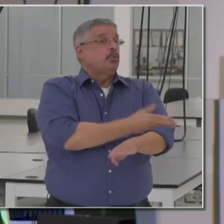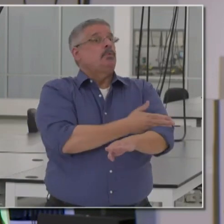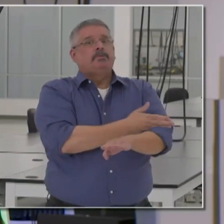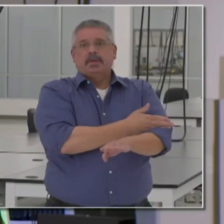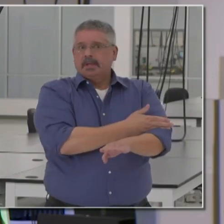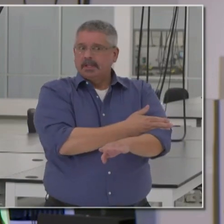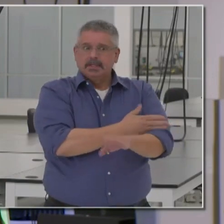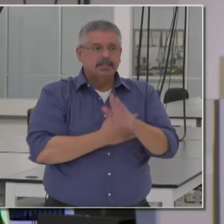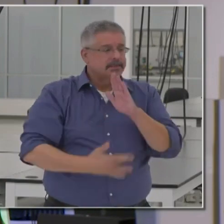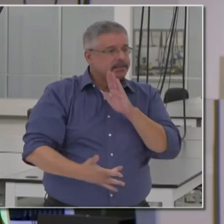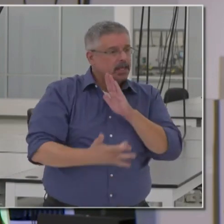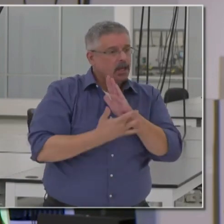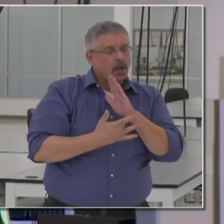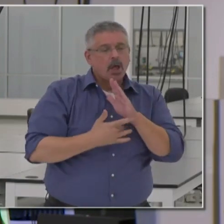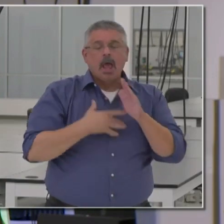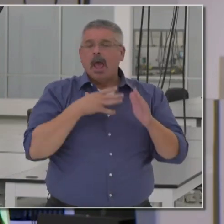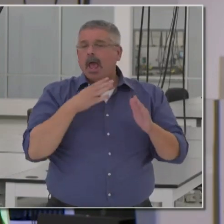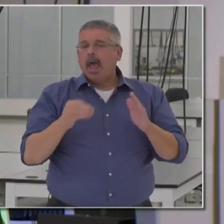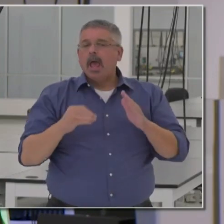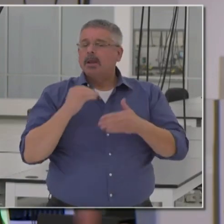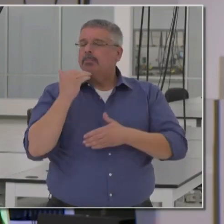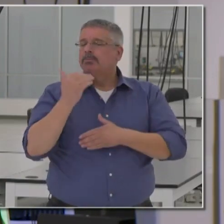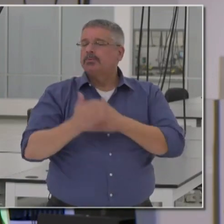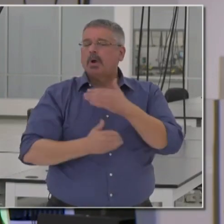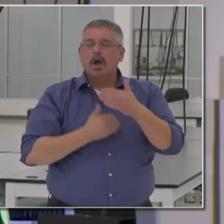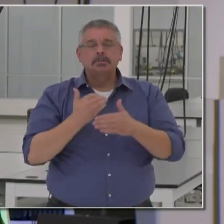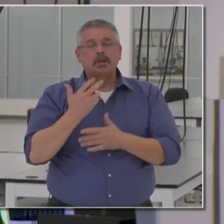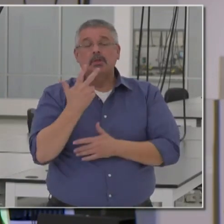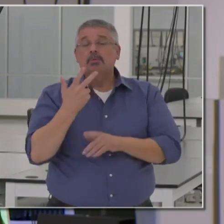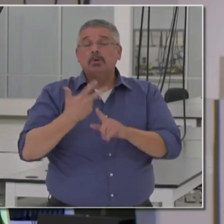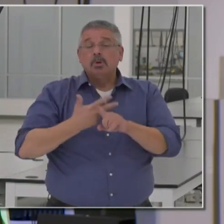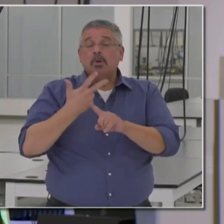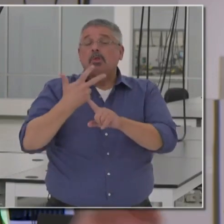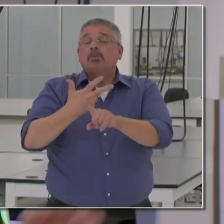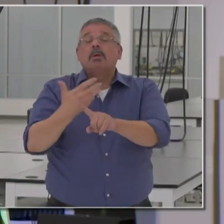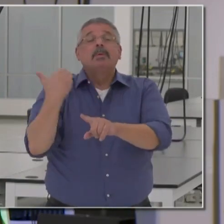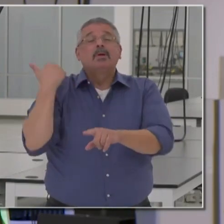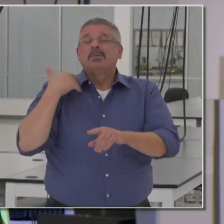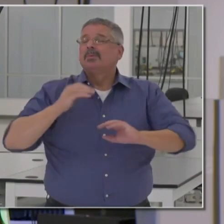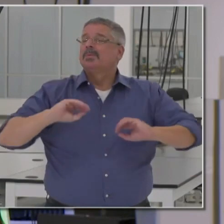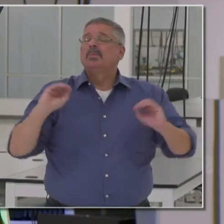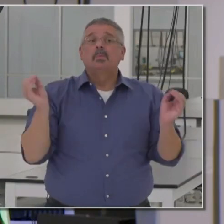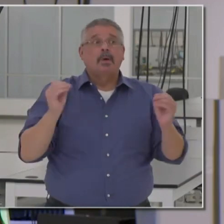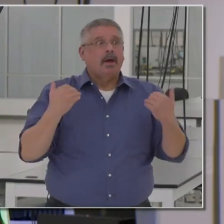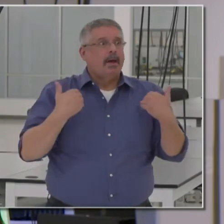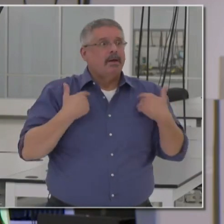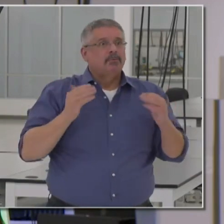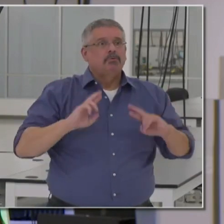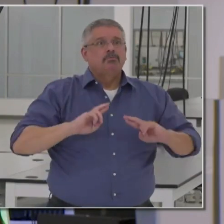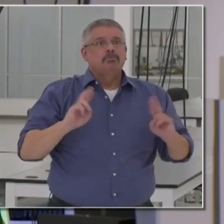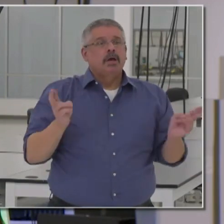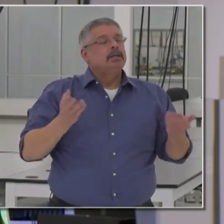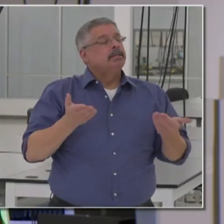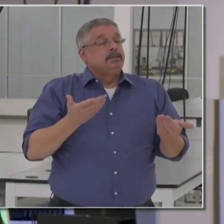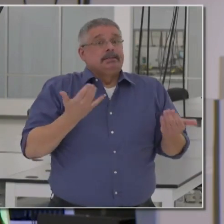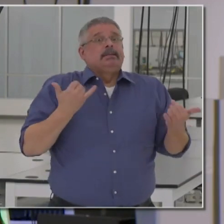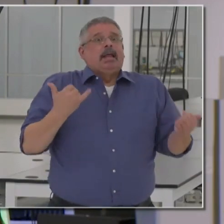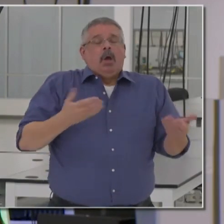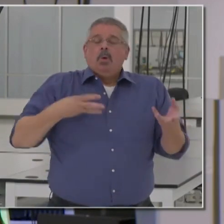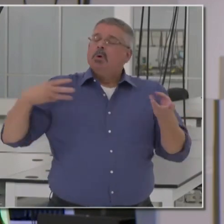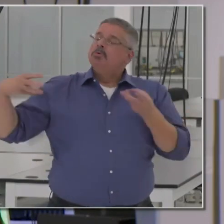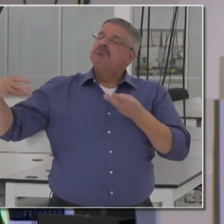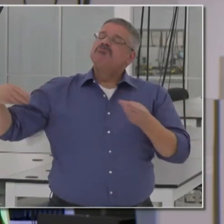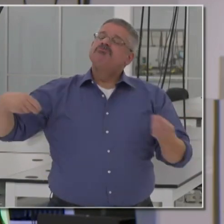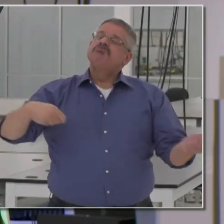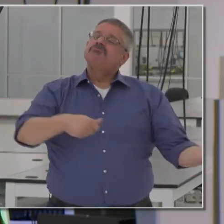uh, on technologies and protocols and processes that two or three months ago did not allow this ease, uh, and fluidity